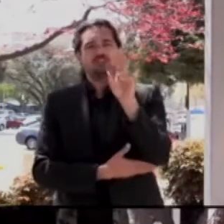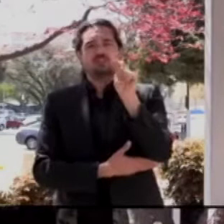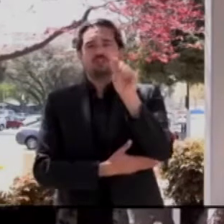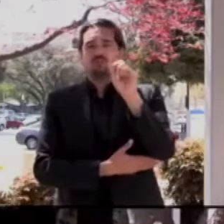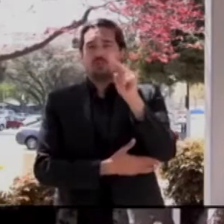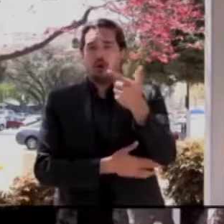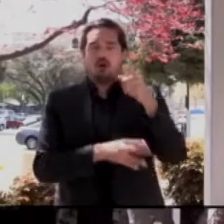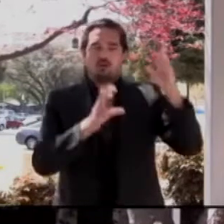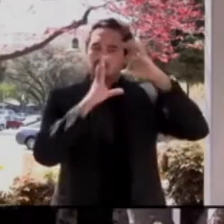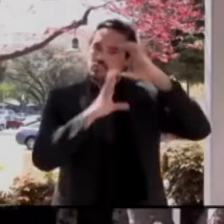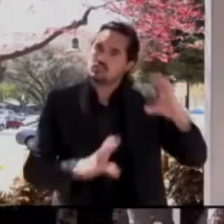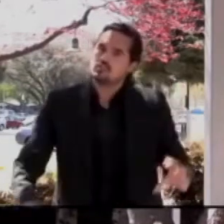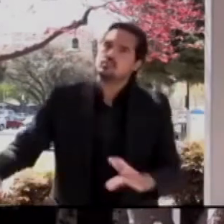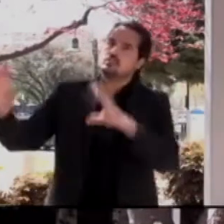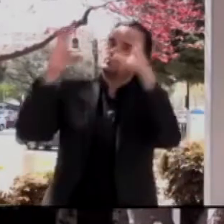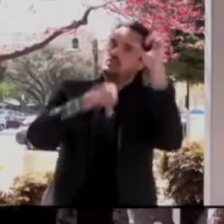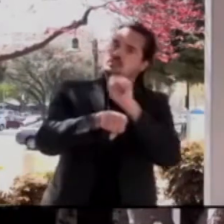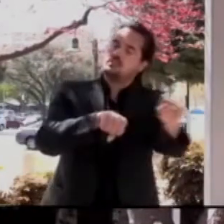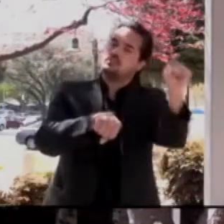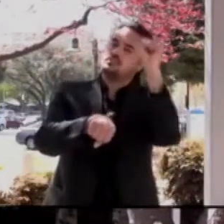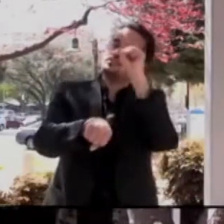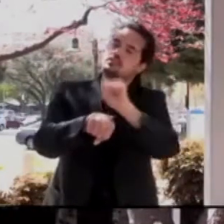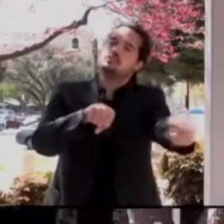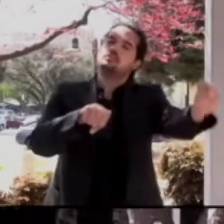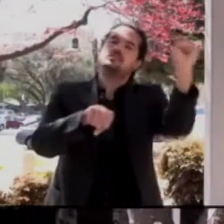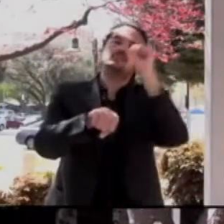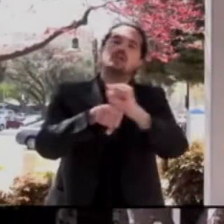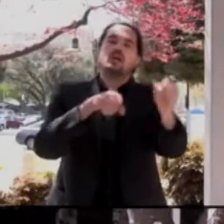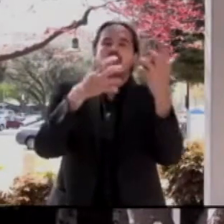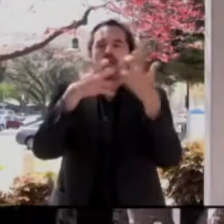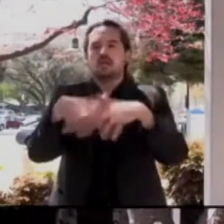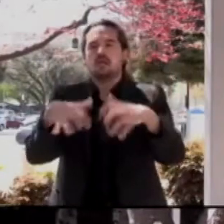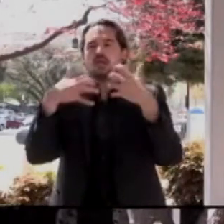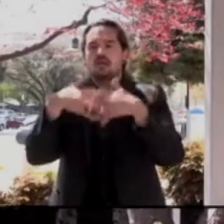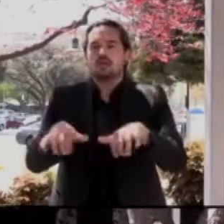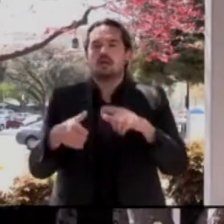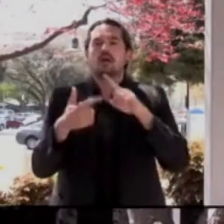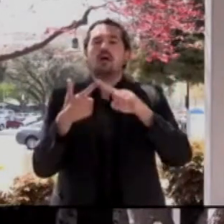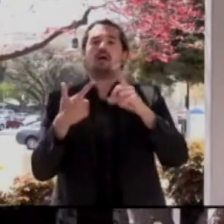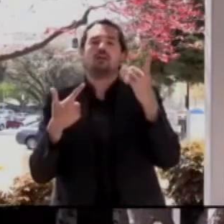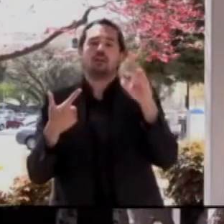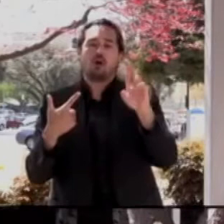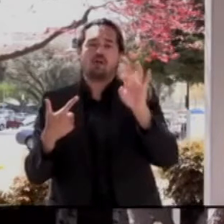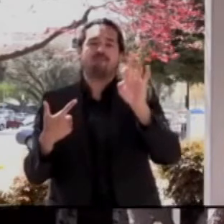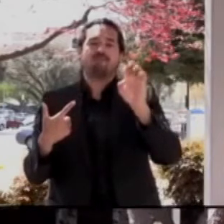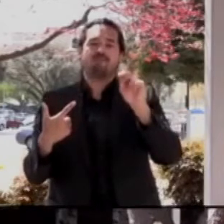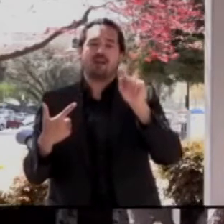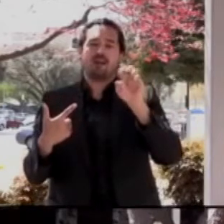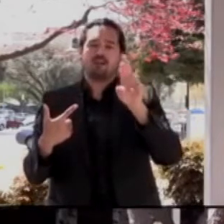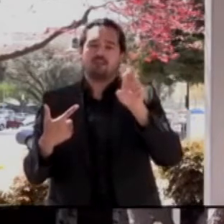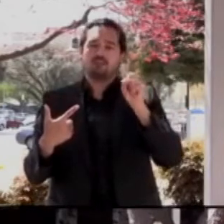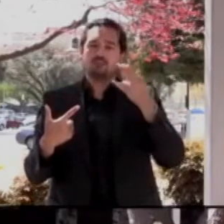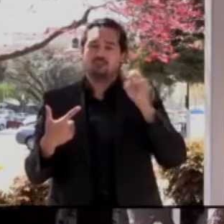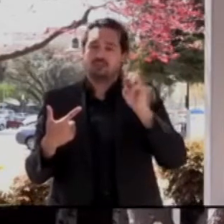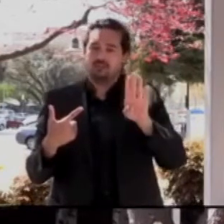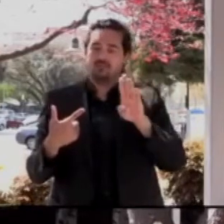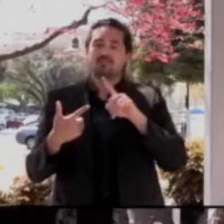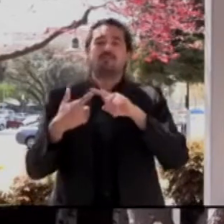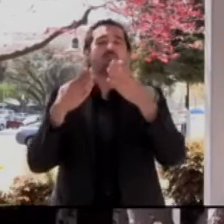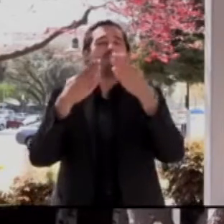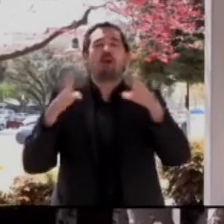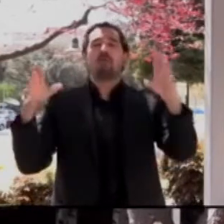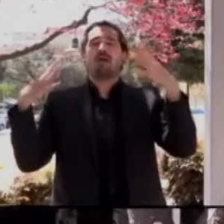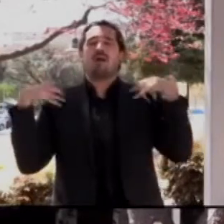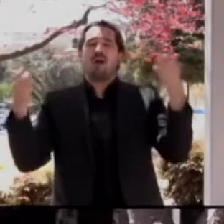kept her good humor, and to Marty and to all the other folks that are part of our public health system and our county system and our nonprofit